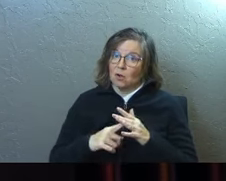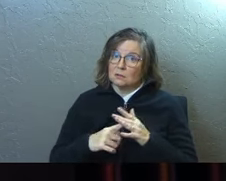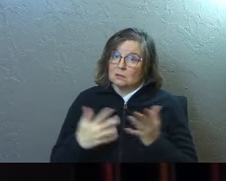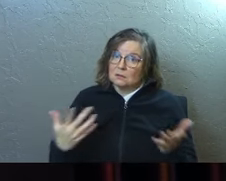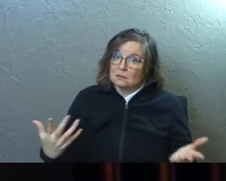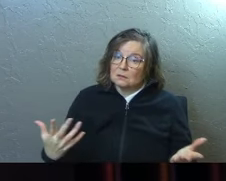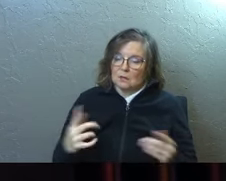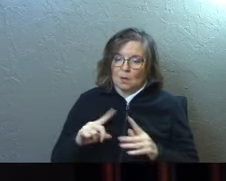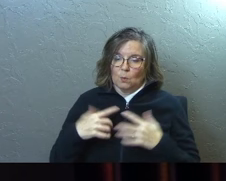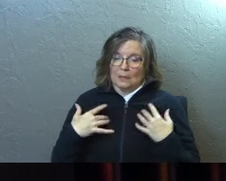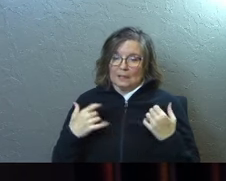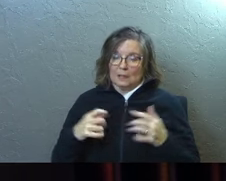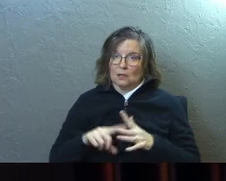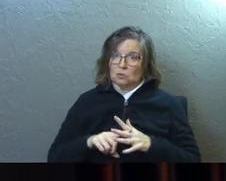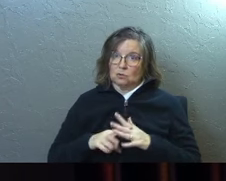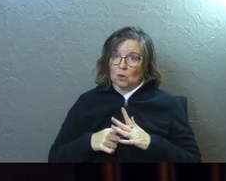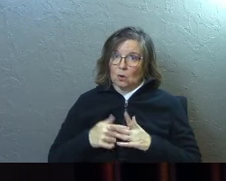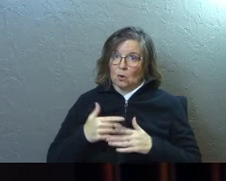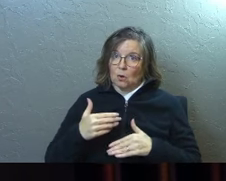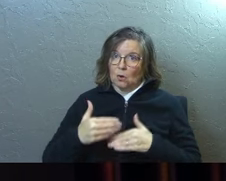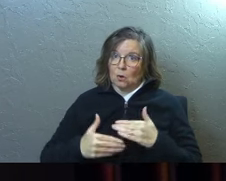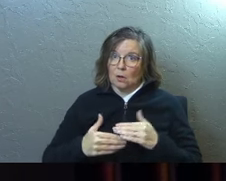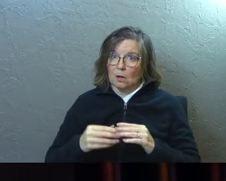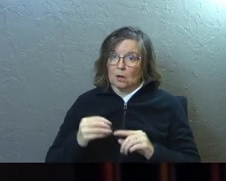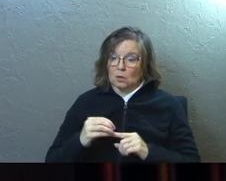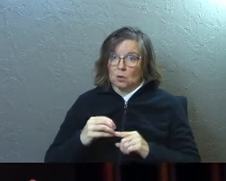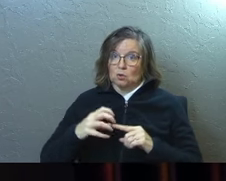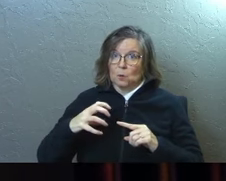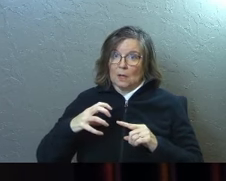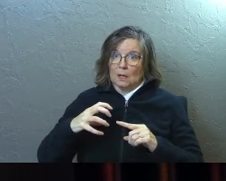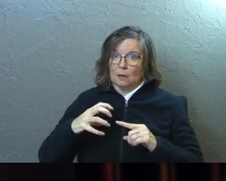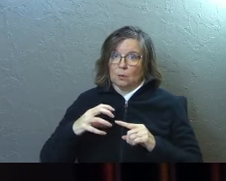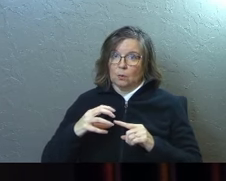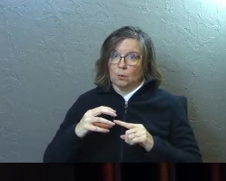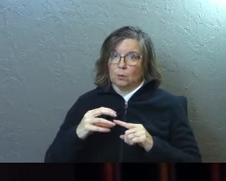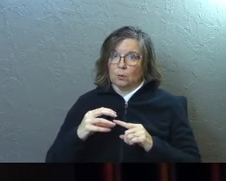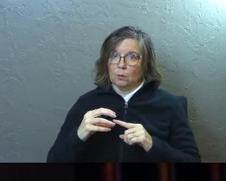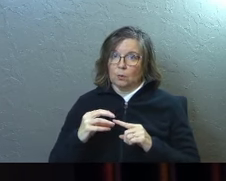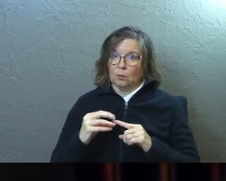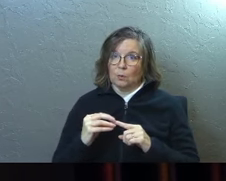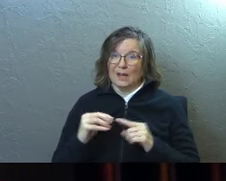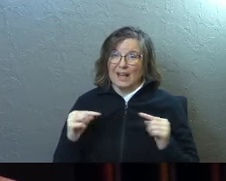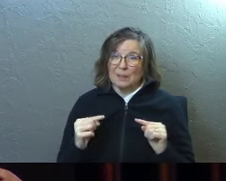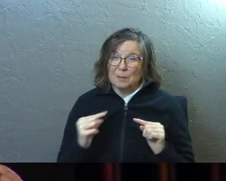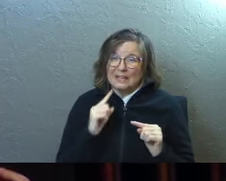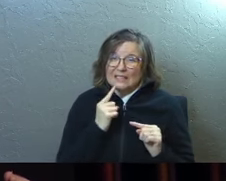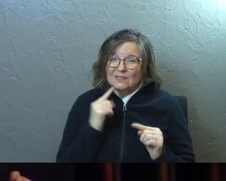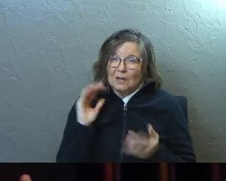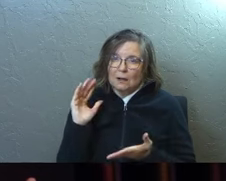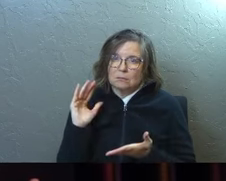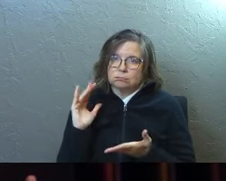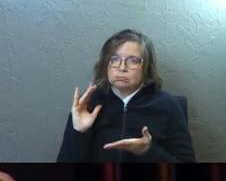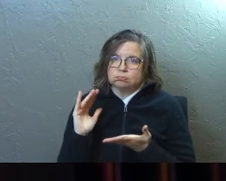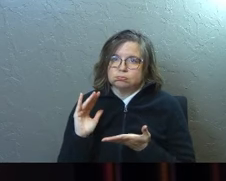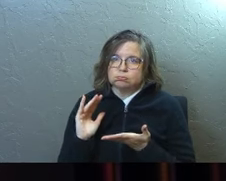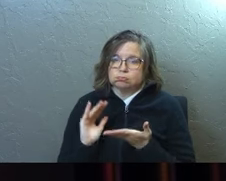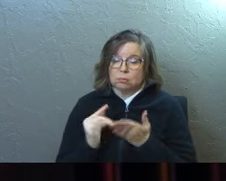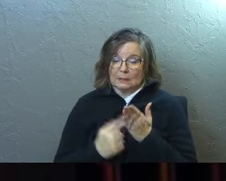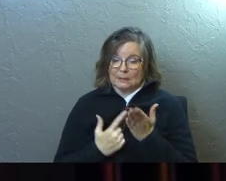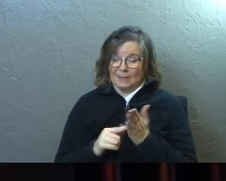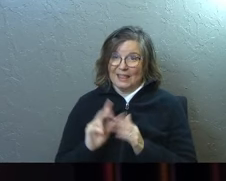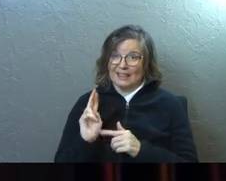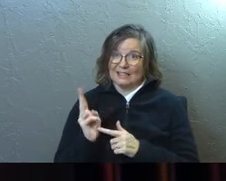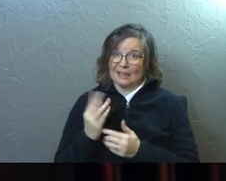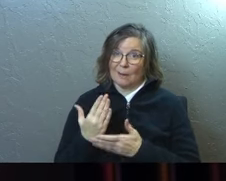starts. And when healing starts, the swelling goes down and the pain isn't so acute. And sometimes in that